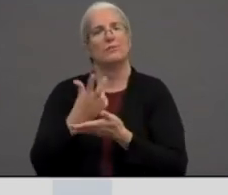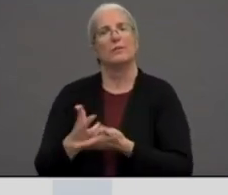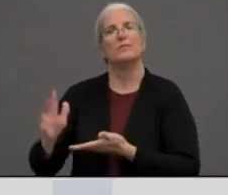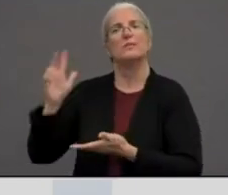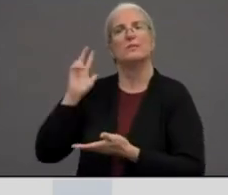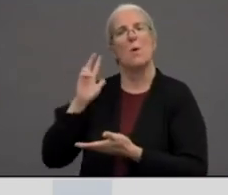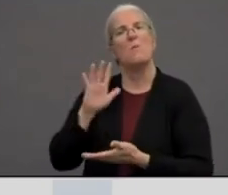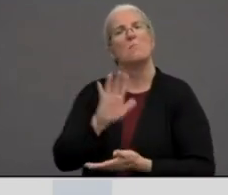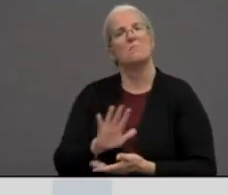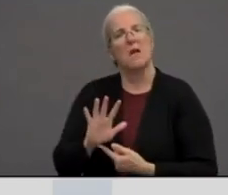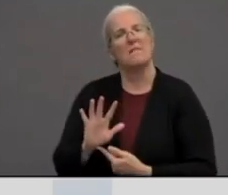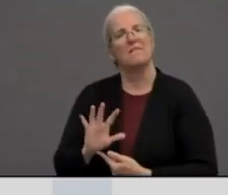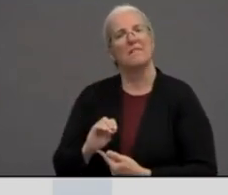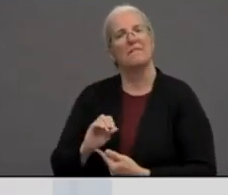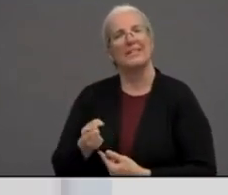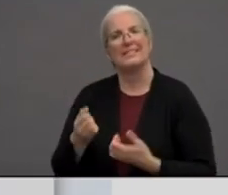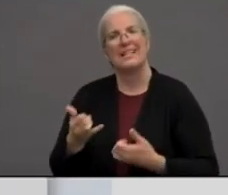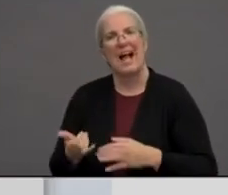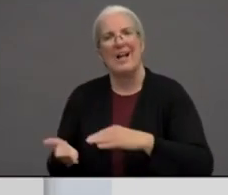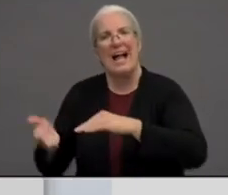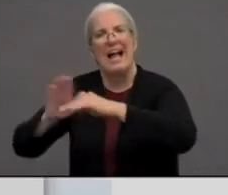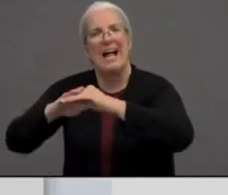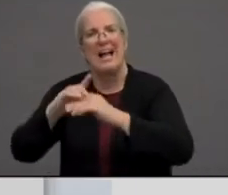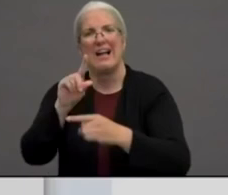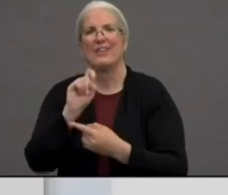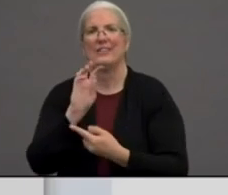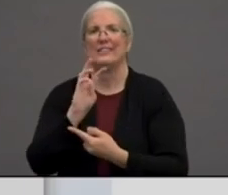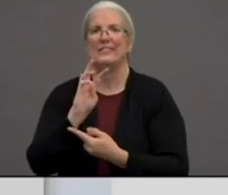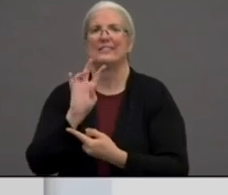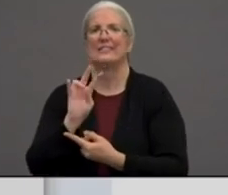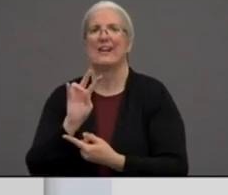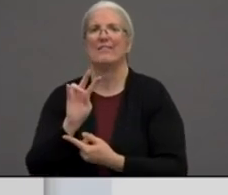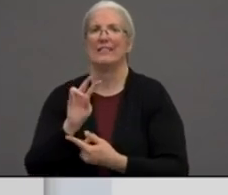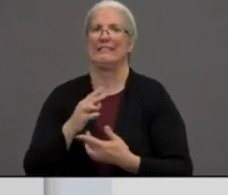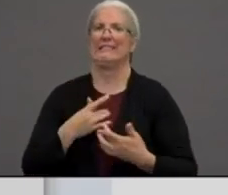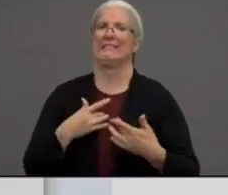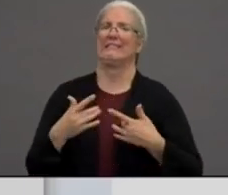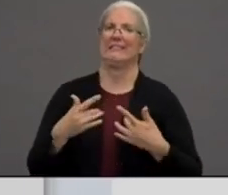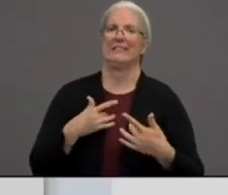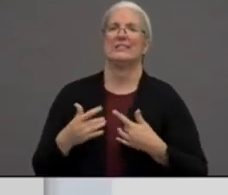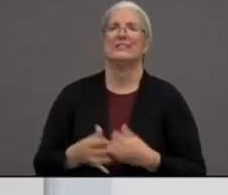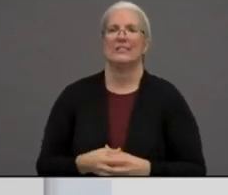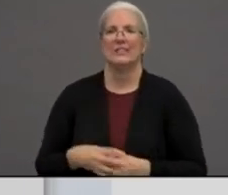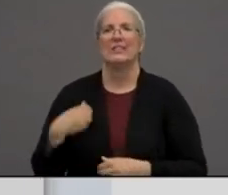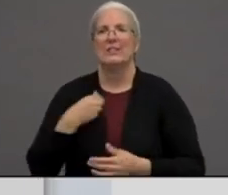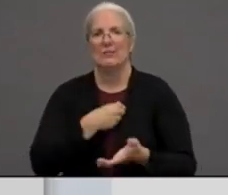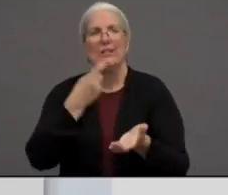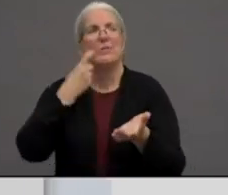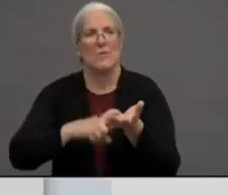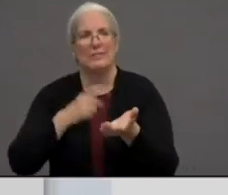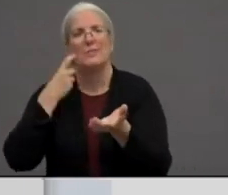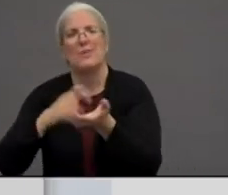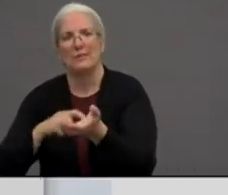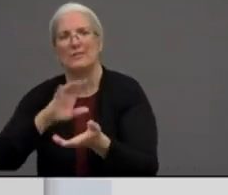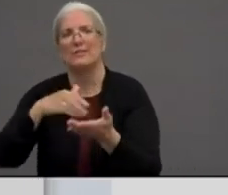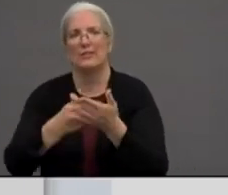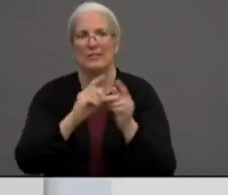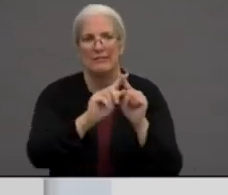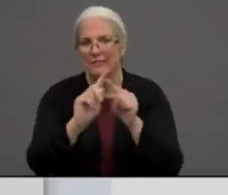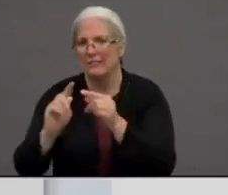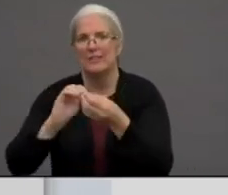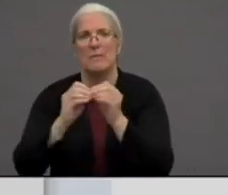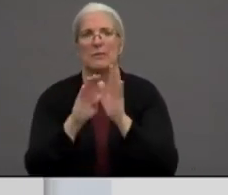167. So we are seeing a surge in the numbers here. And I think one thing that people